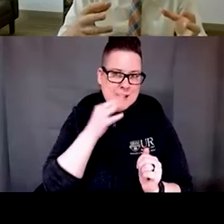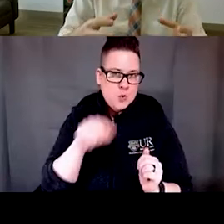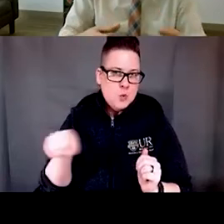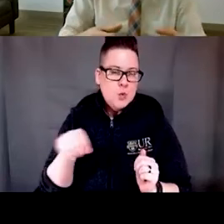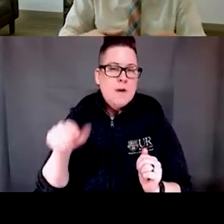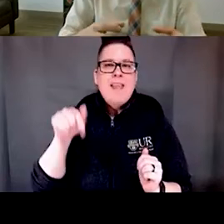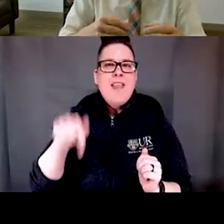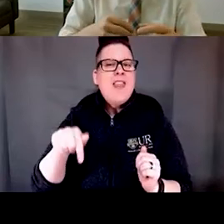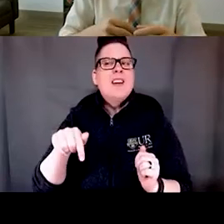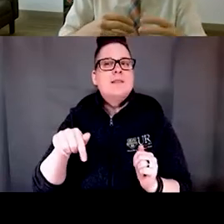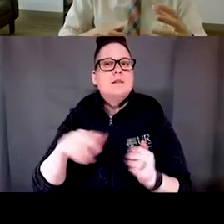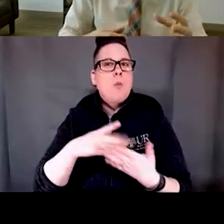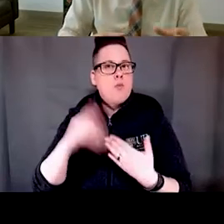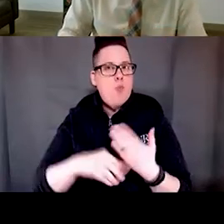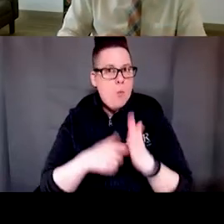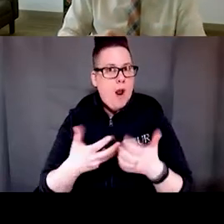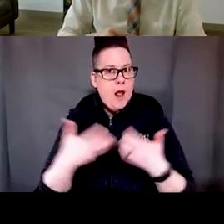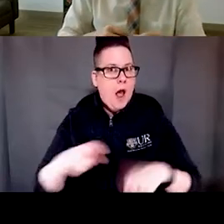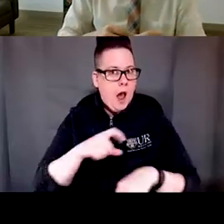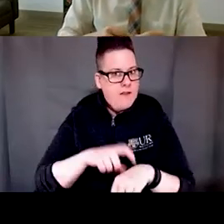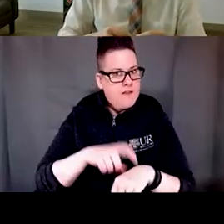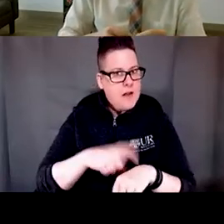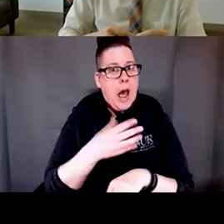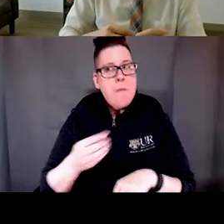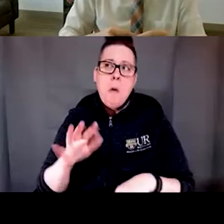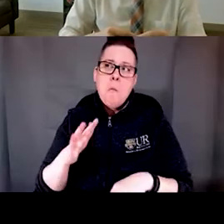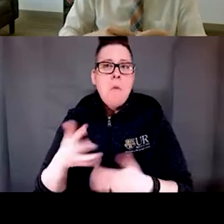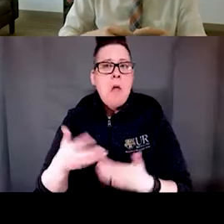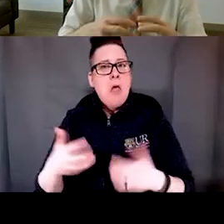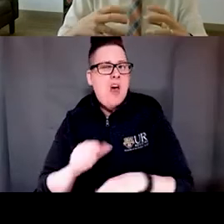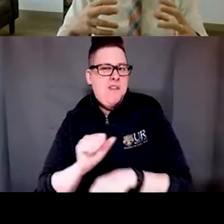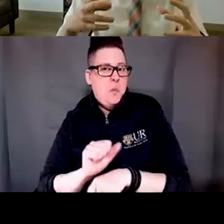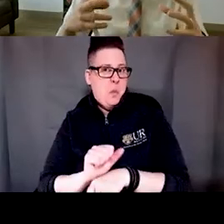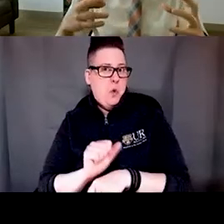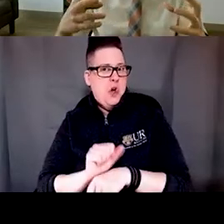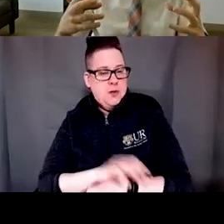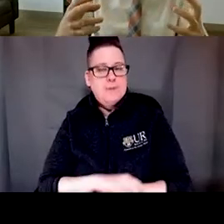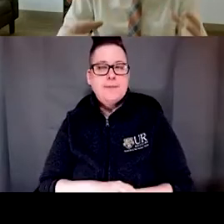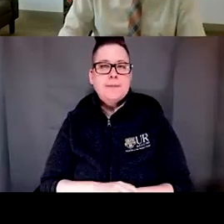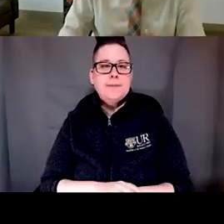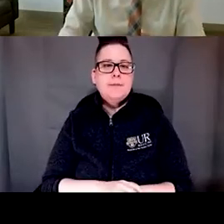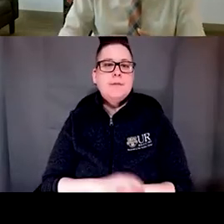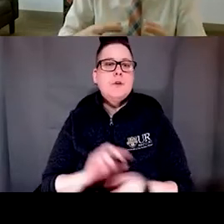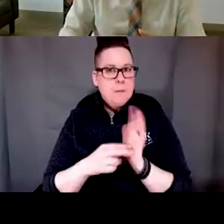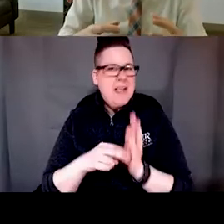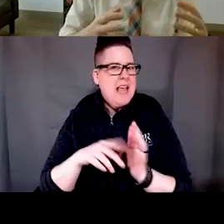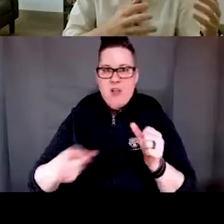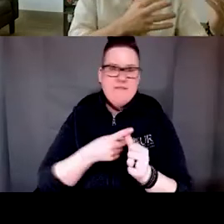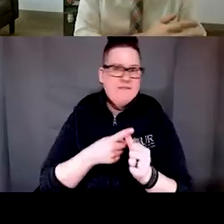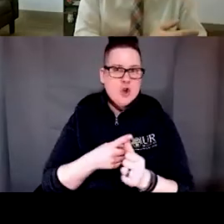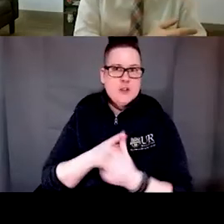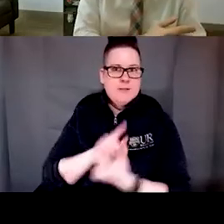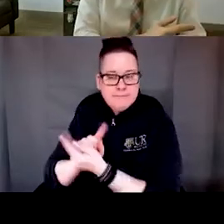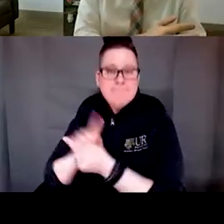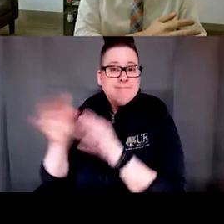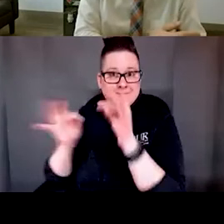time intense and somewhat labor intense intervention. So we really detail the study, even though